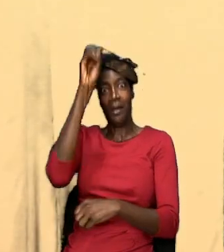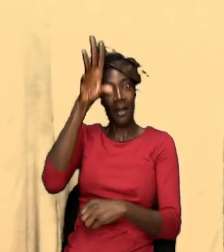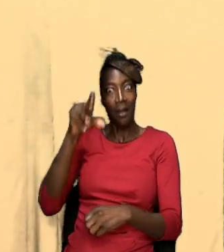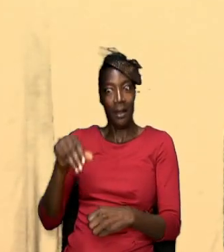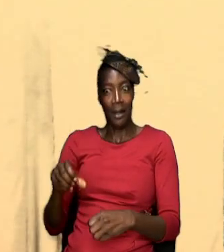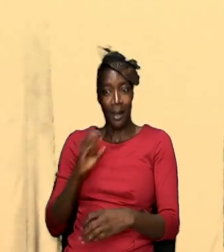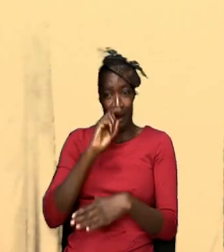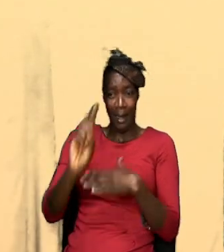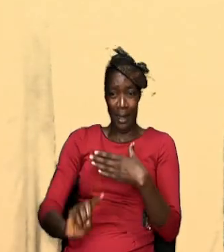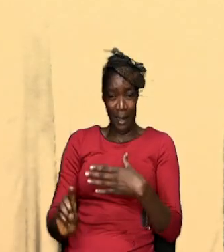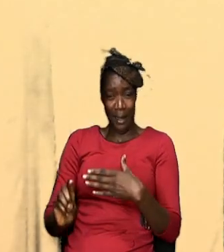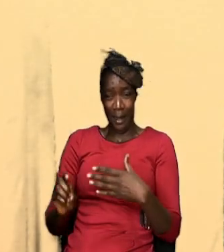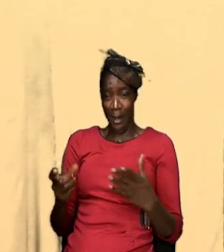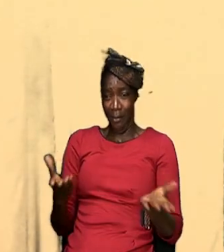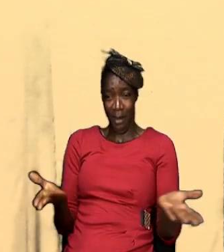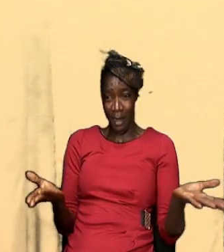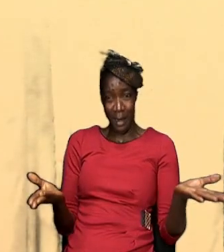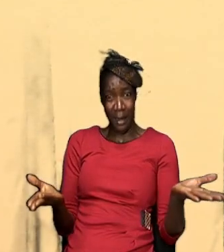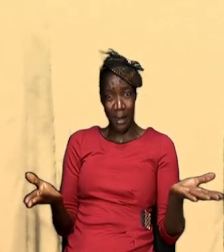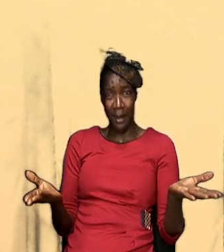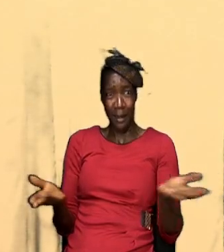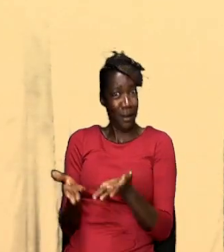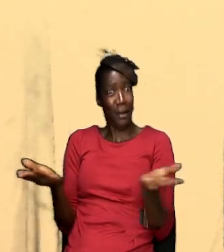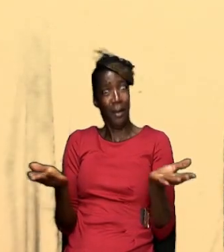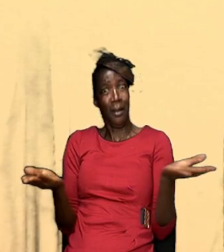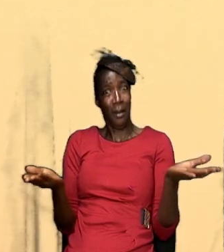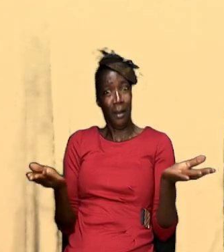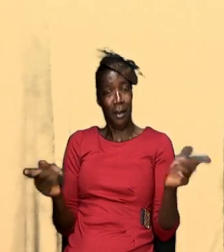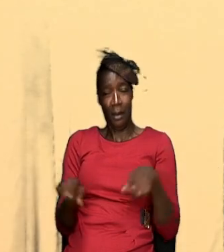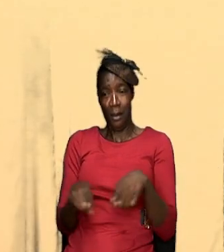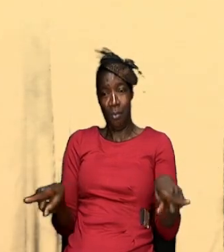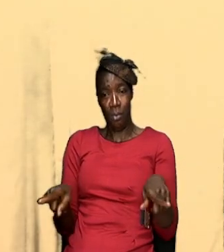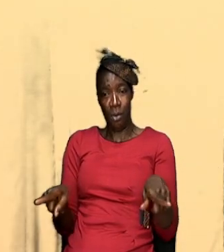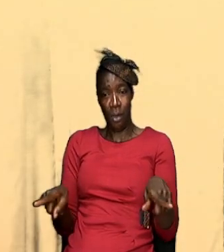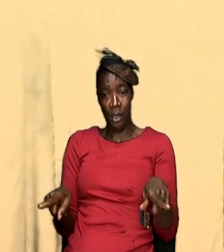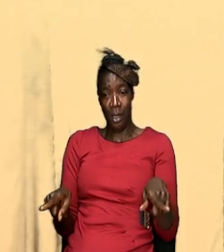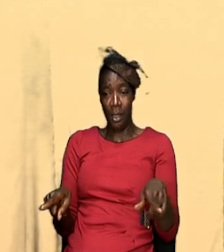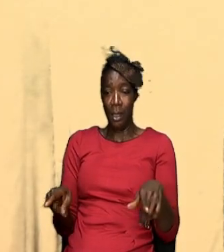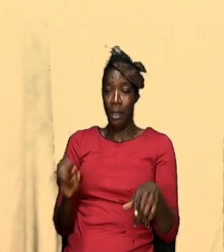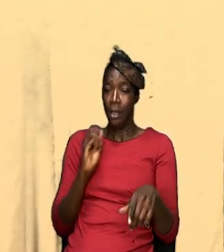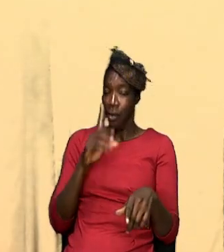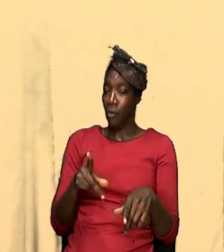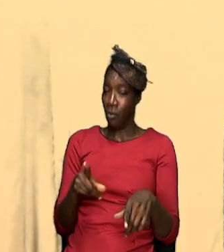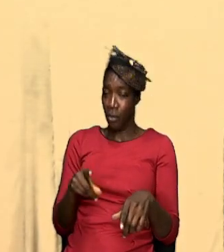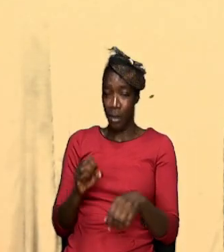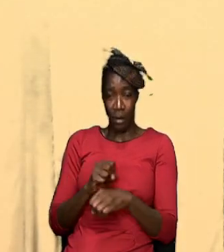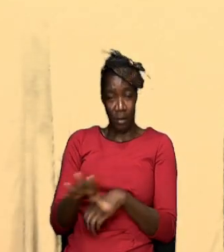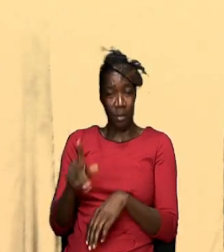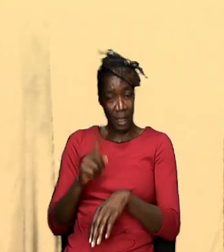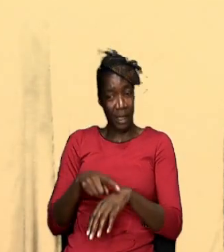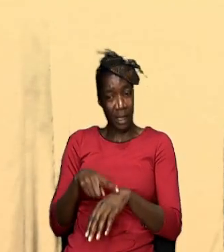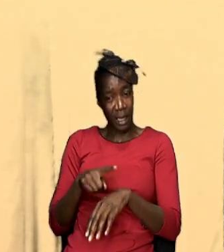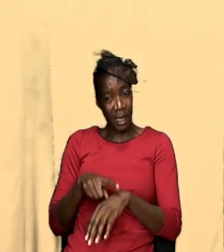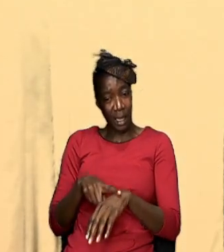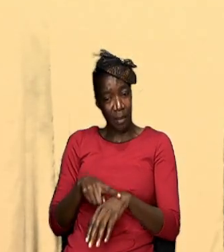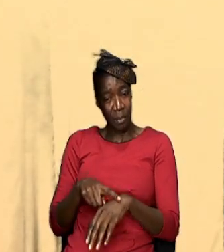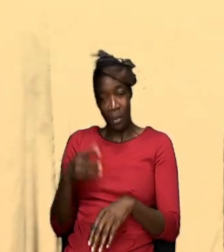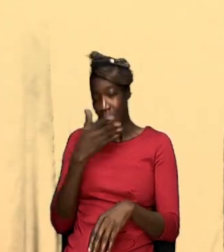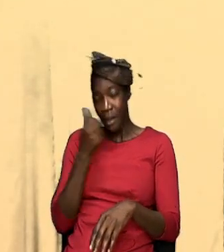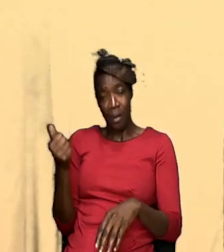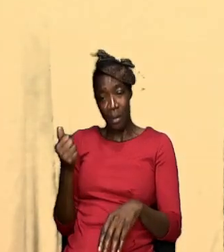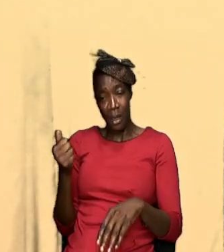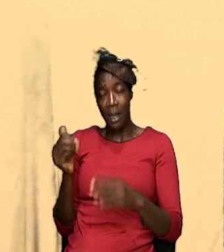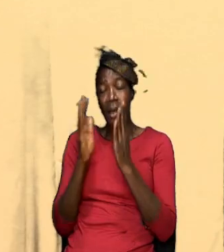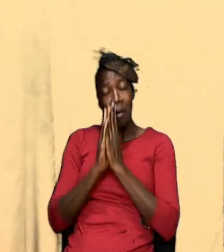you know yeah but I could have spent the time probably the time would be better spent